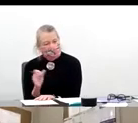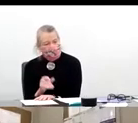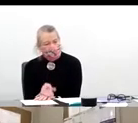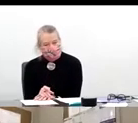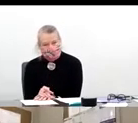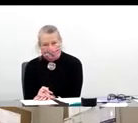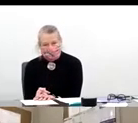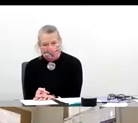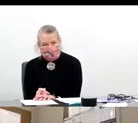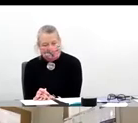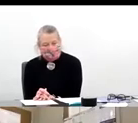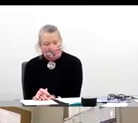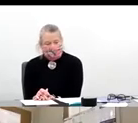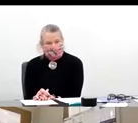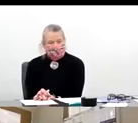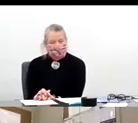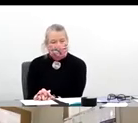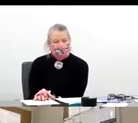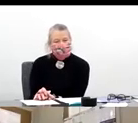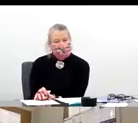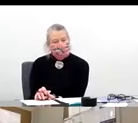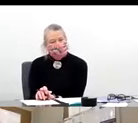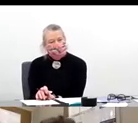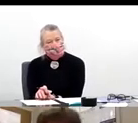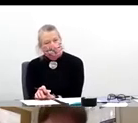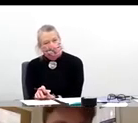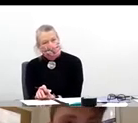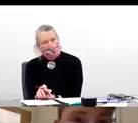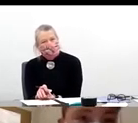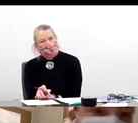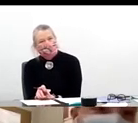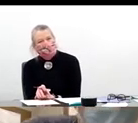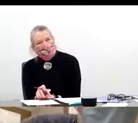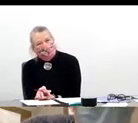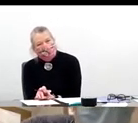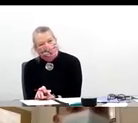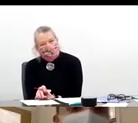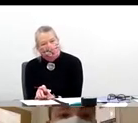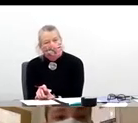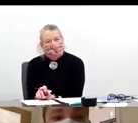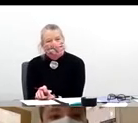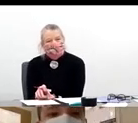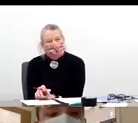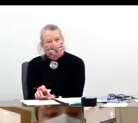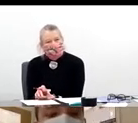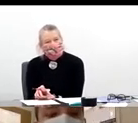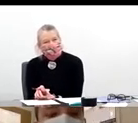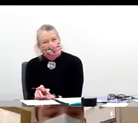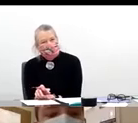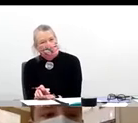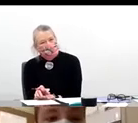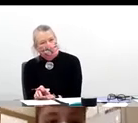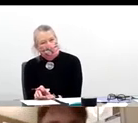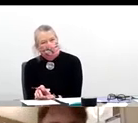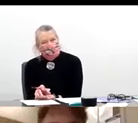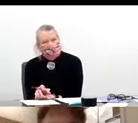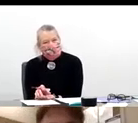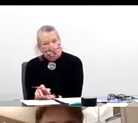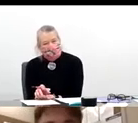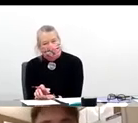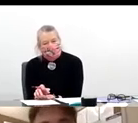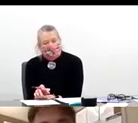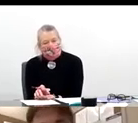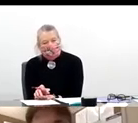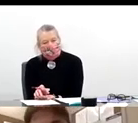needs no introduction. Dr. Dr. is Vice President and Executive Dean at the Health Science Center at West Virginia